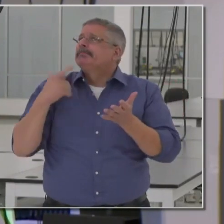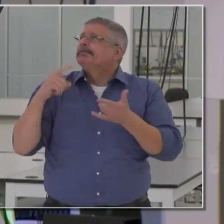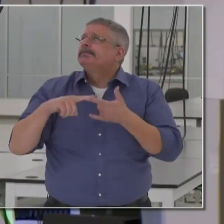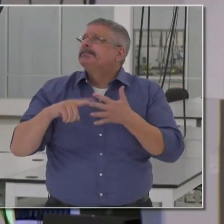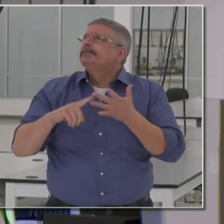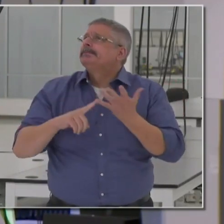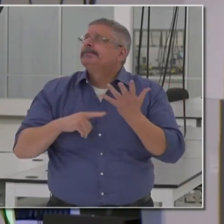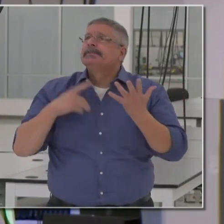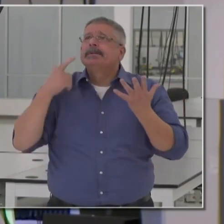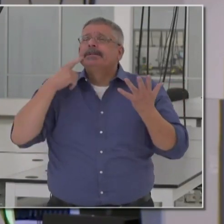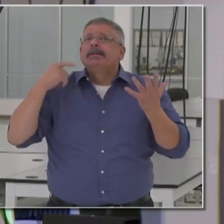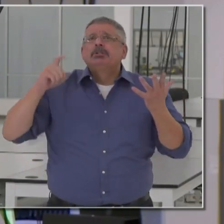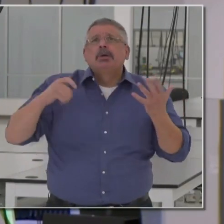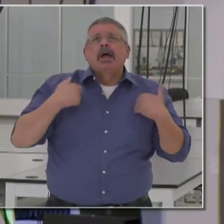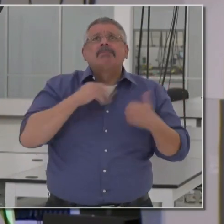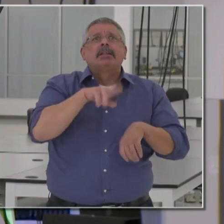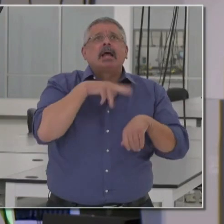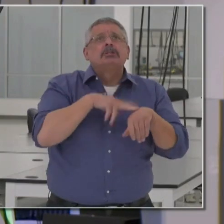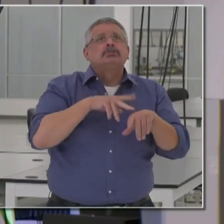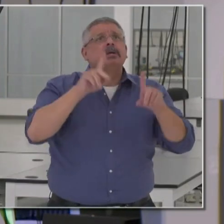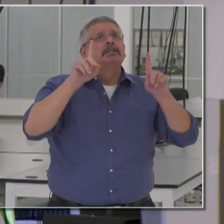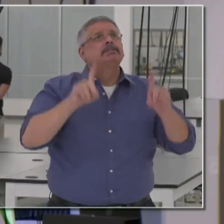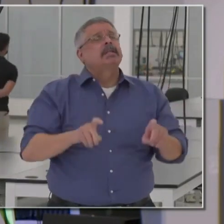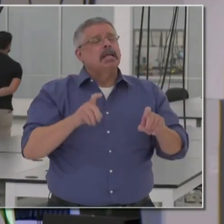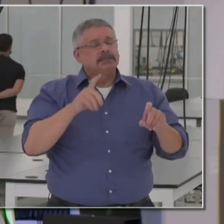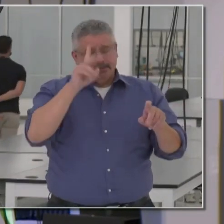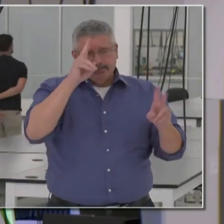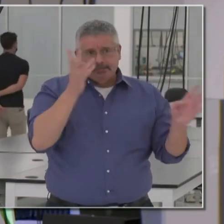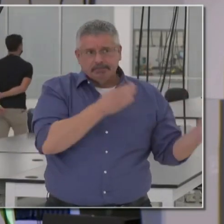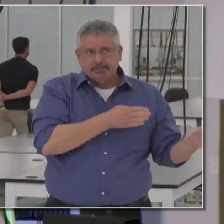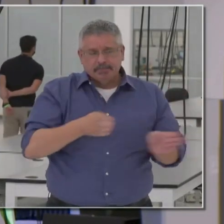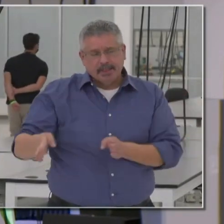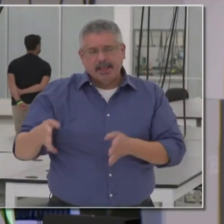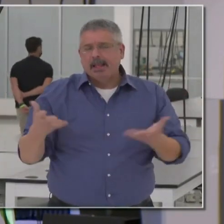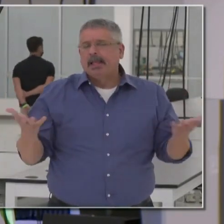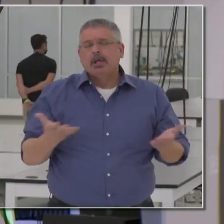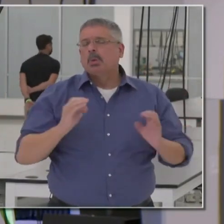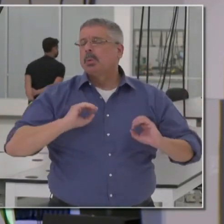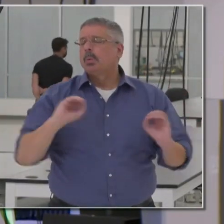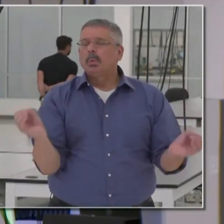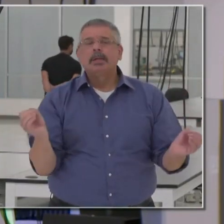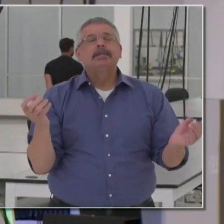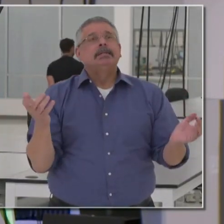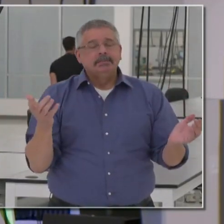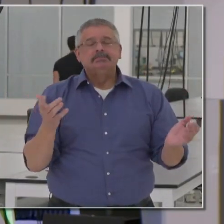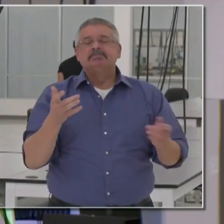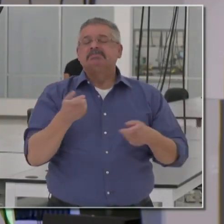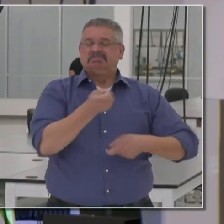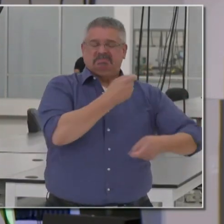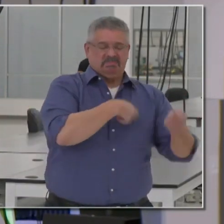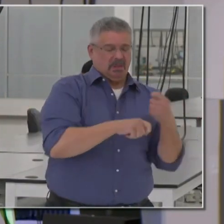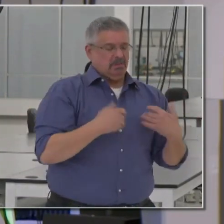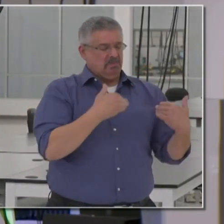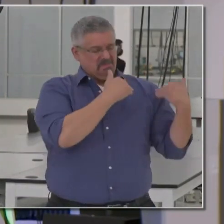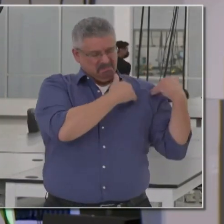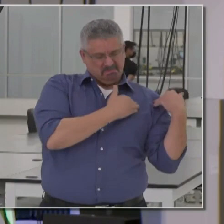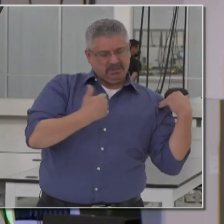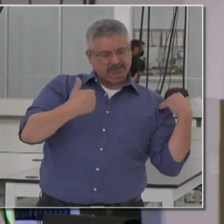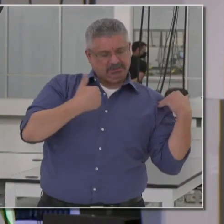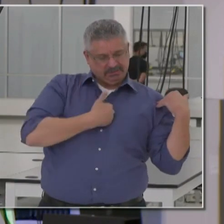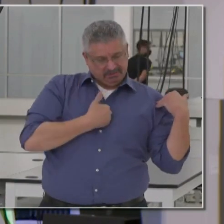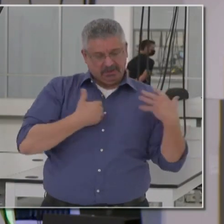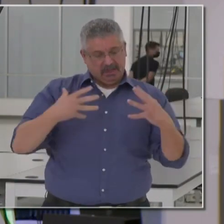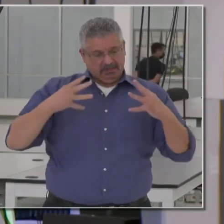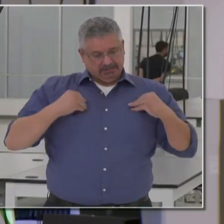had a national testing strategy in this country, we decided to take a little bit of responsibility. We tried to take